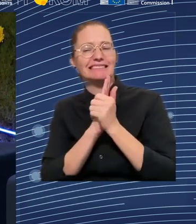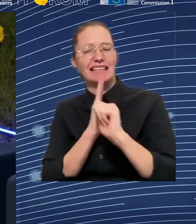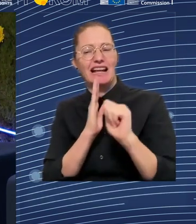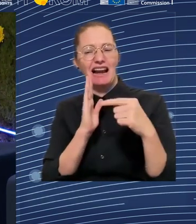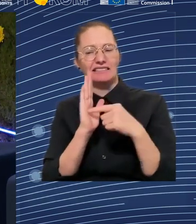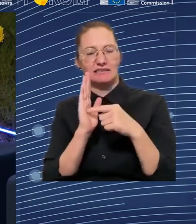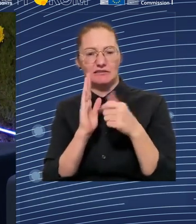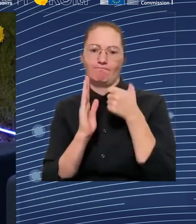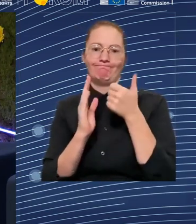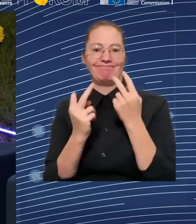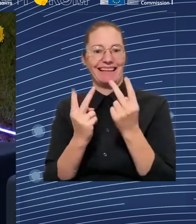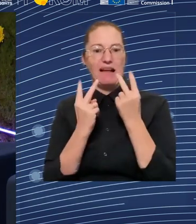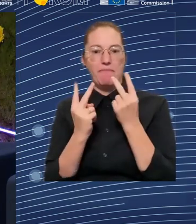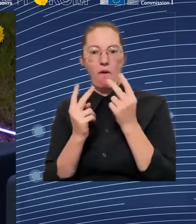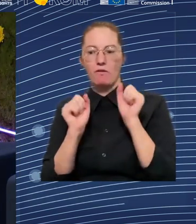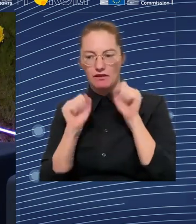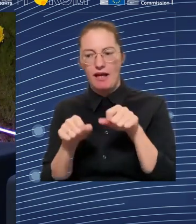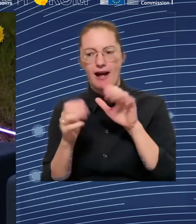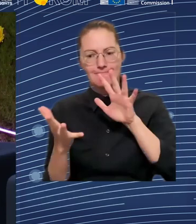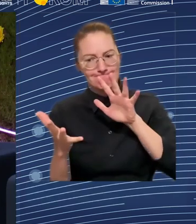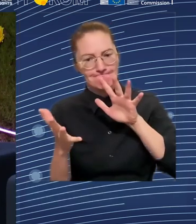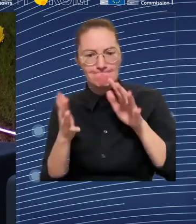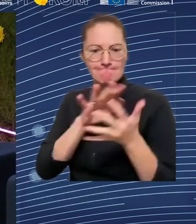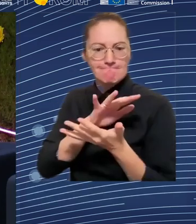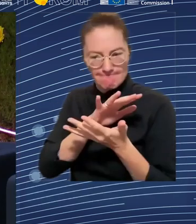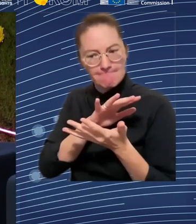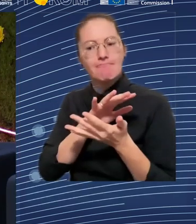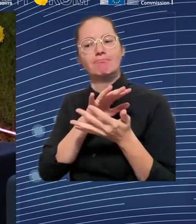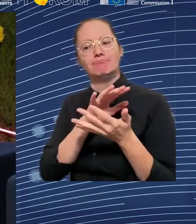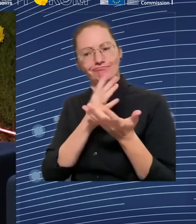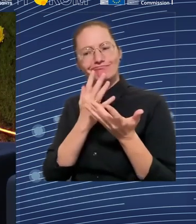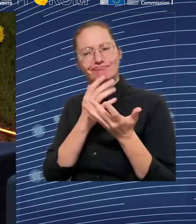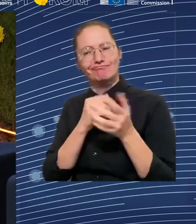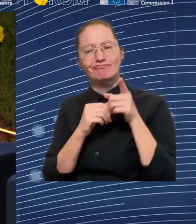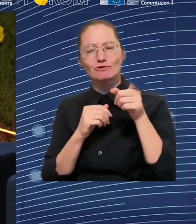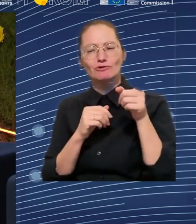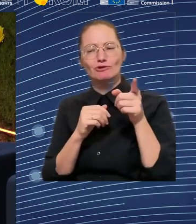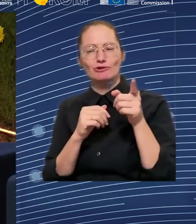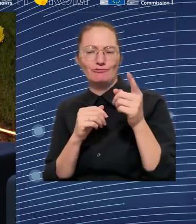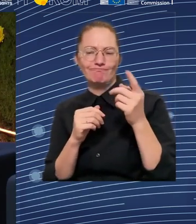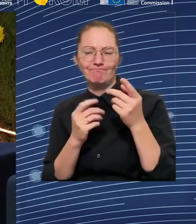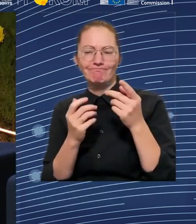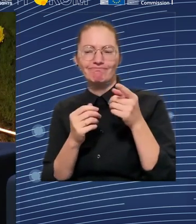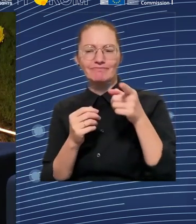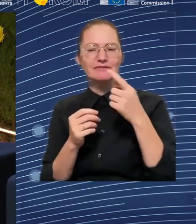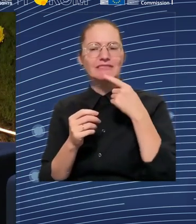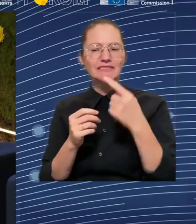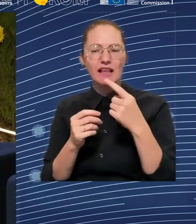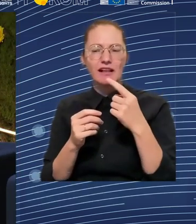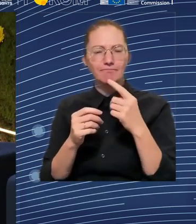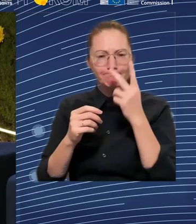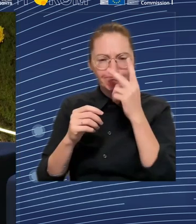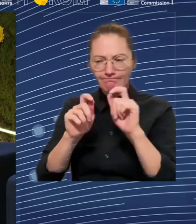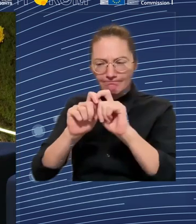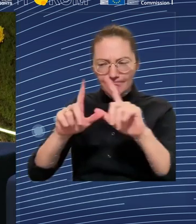all across the scope. So how do you think that new technologies and the green transition will